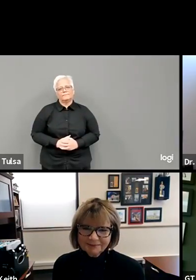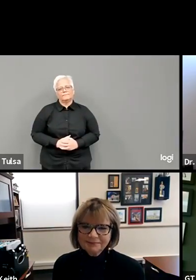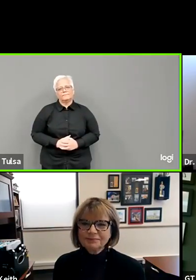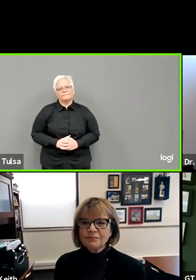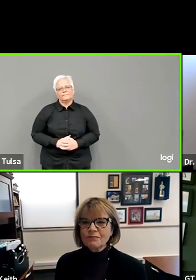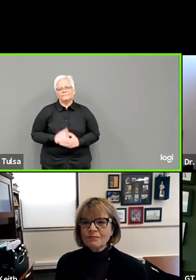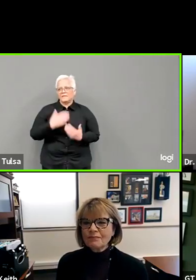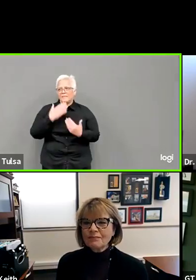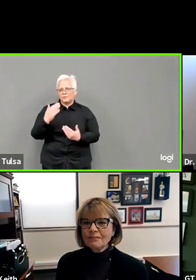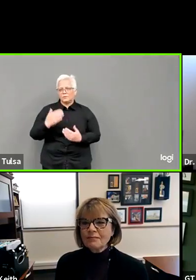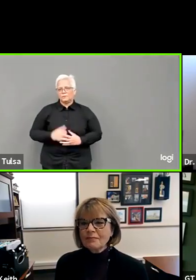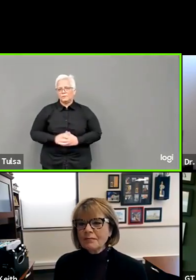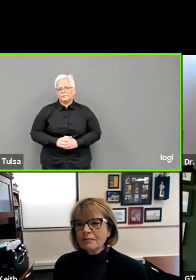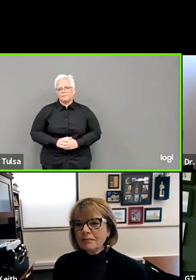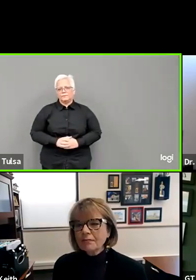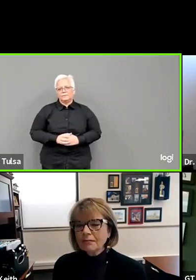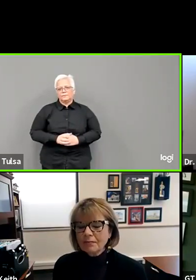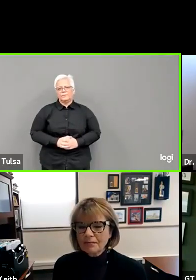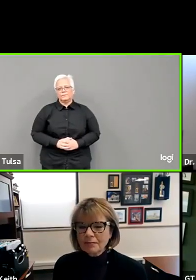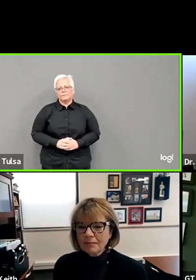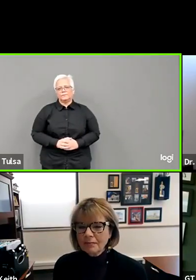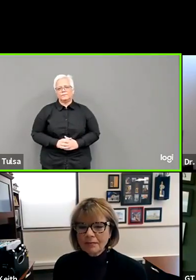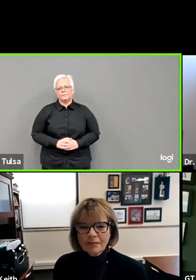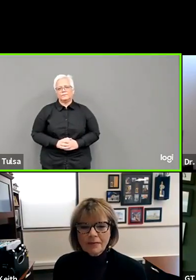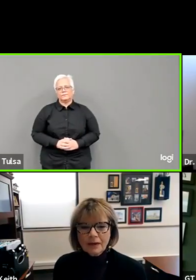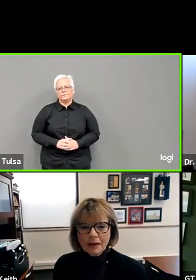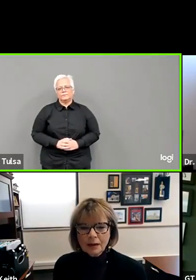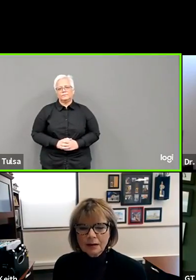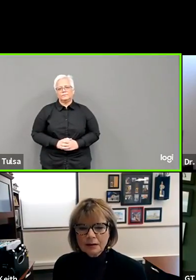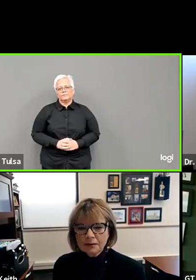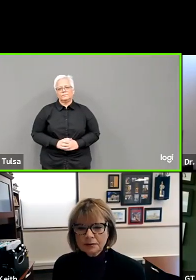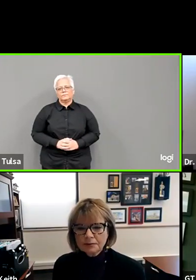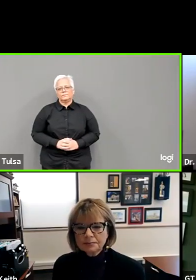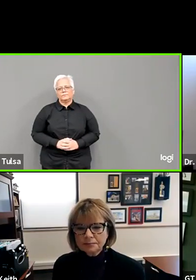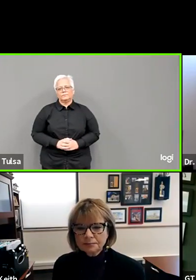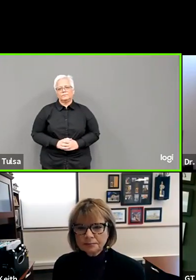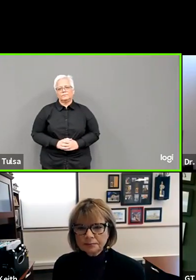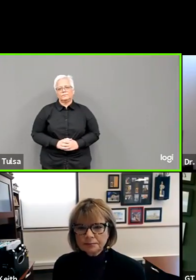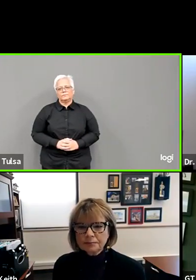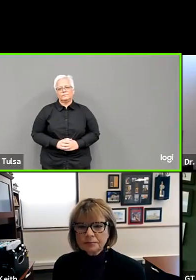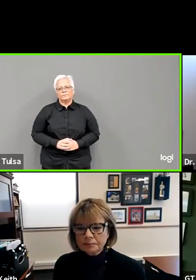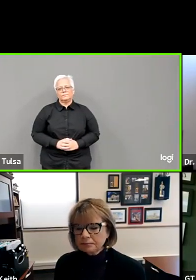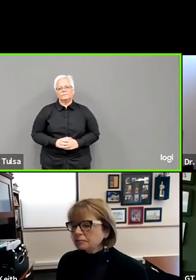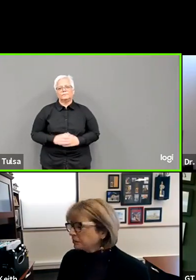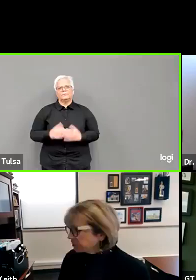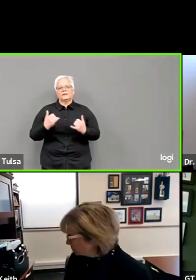Thank you, Aaliyah. We will now shortly begin the question and answer segment. Please stand by.